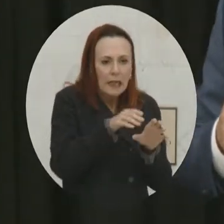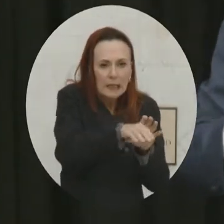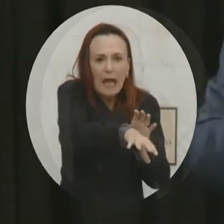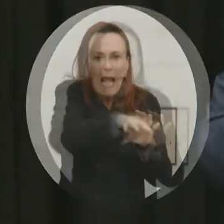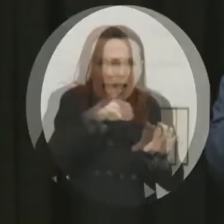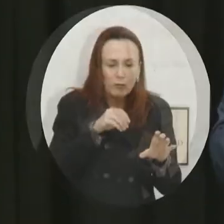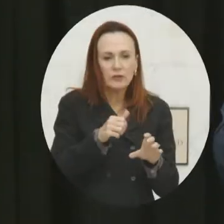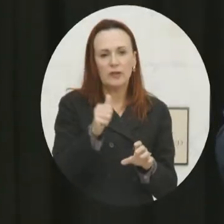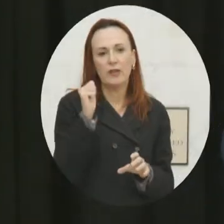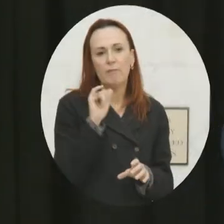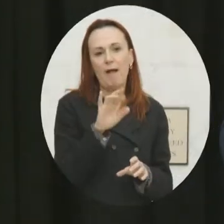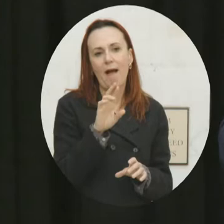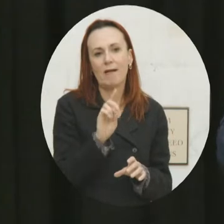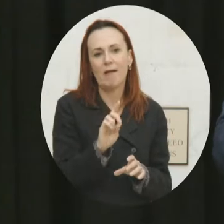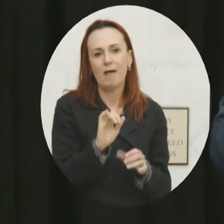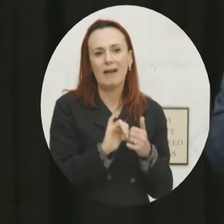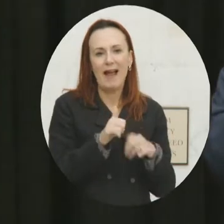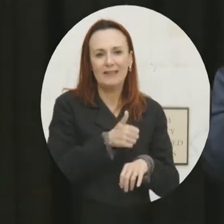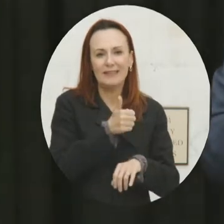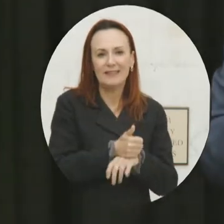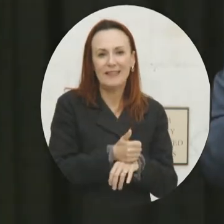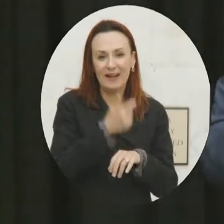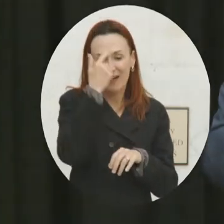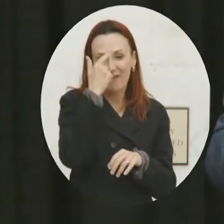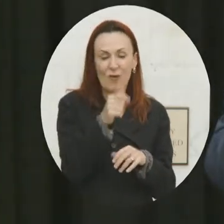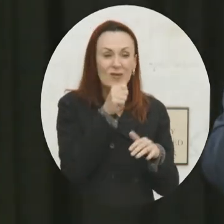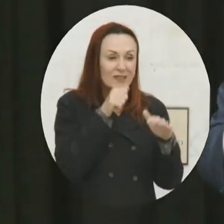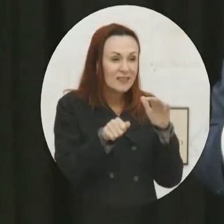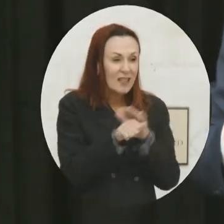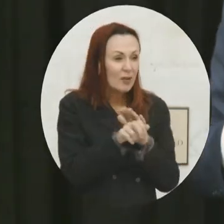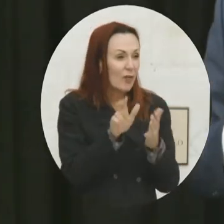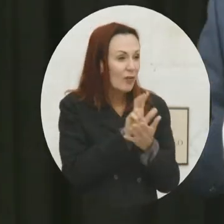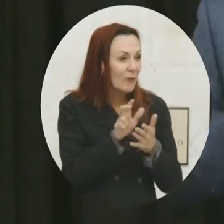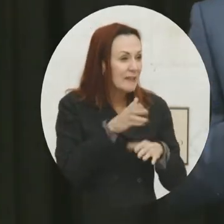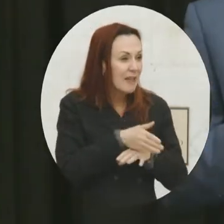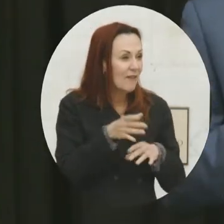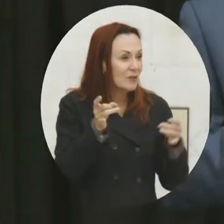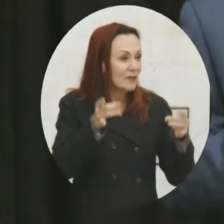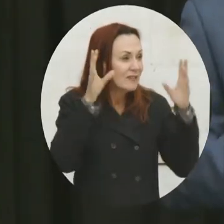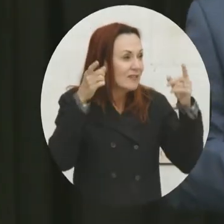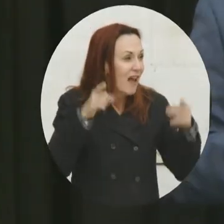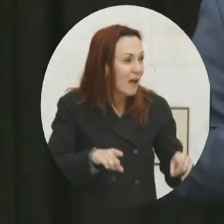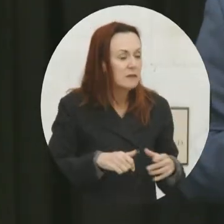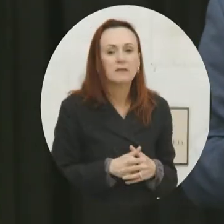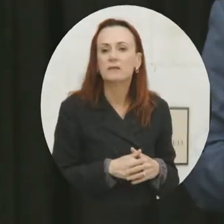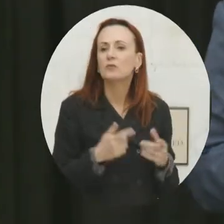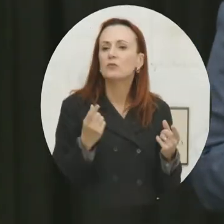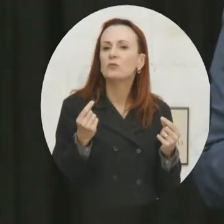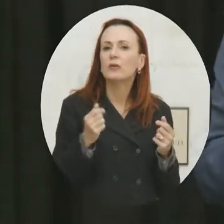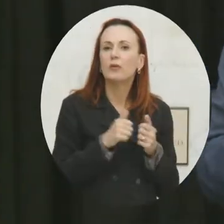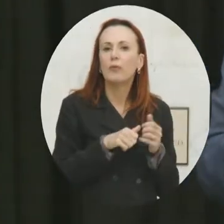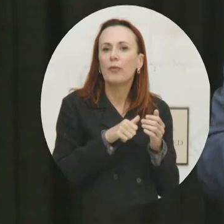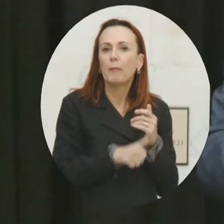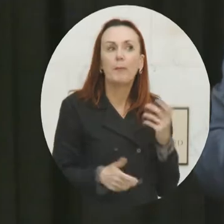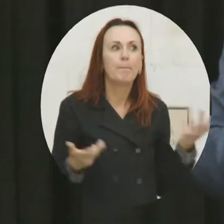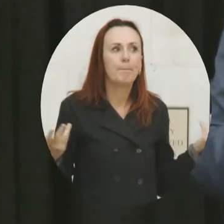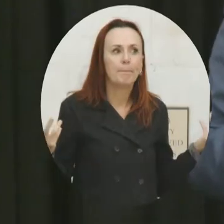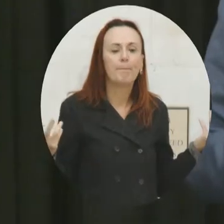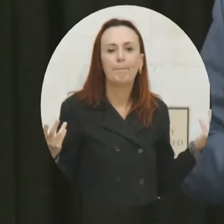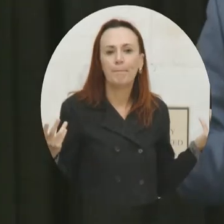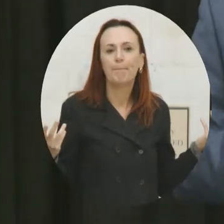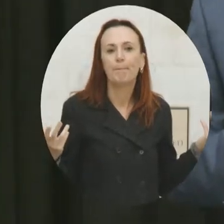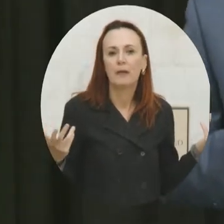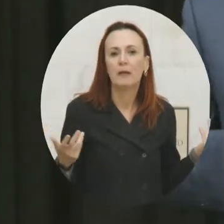how do you set up your backyard to shelter in it for three weeks after disaster? The proverbial question is, what do you do with the poo? Right?